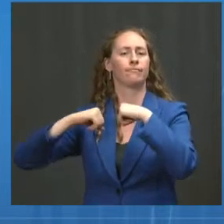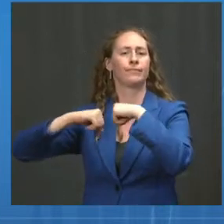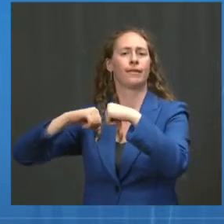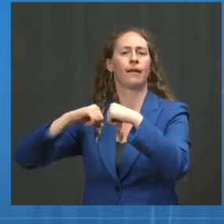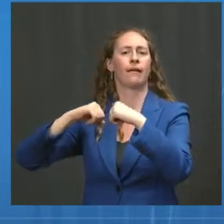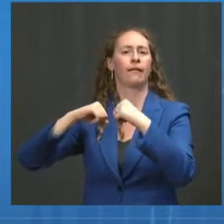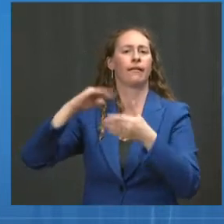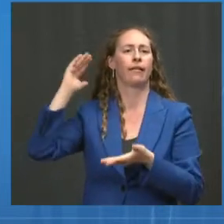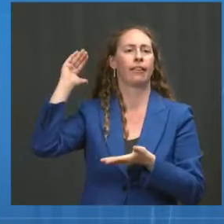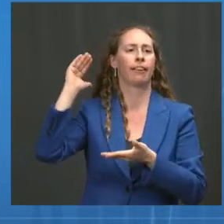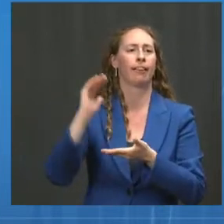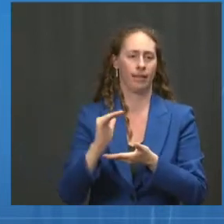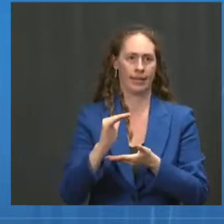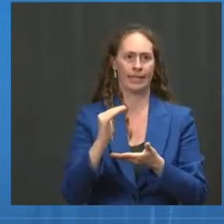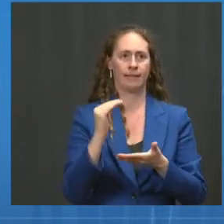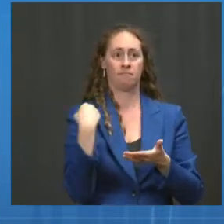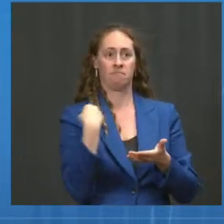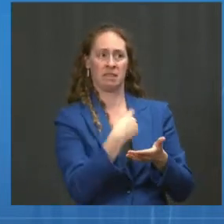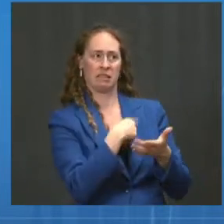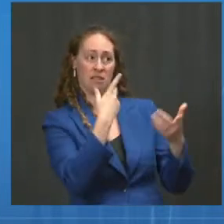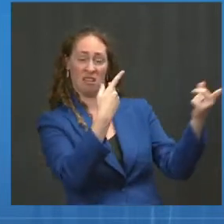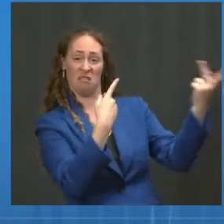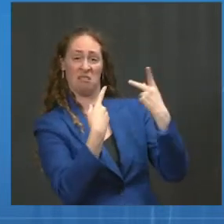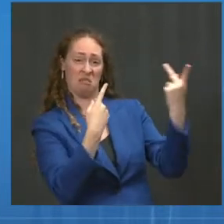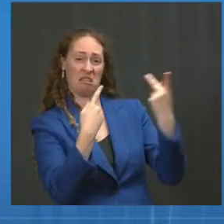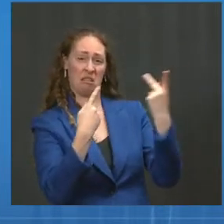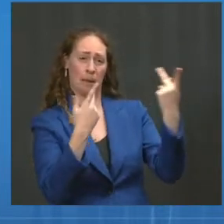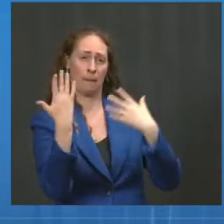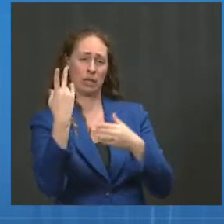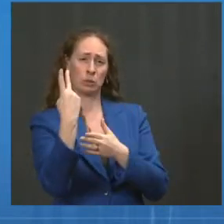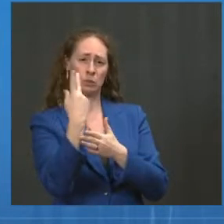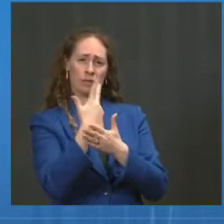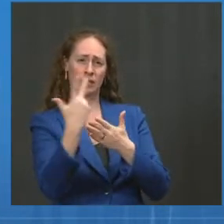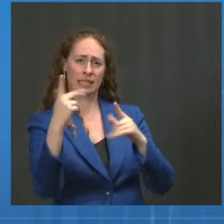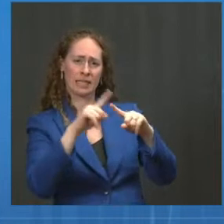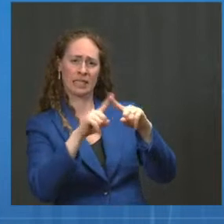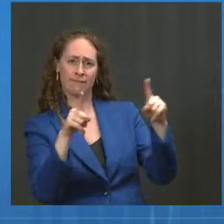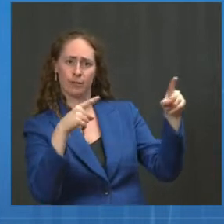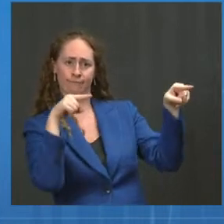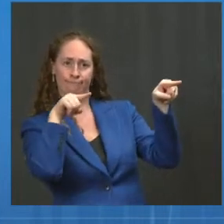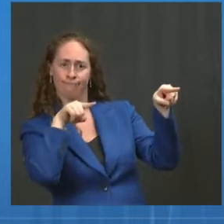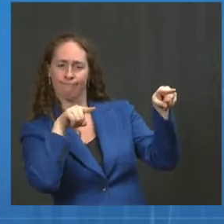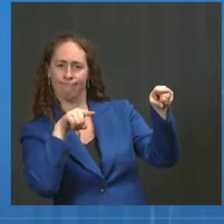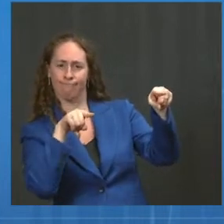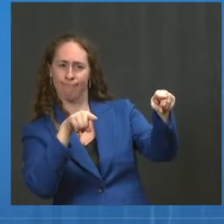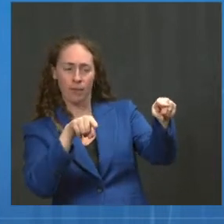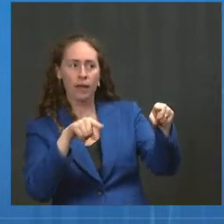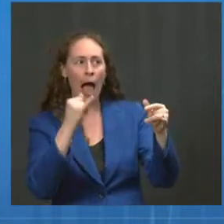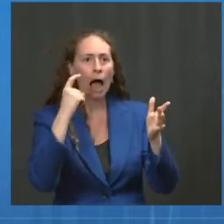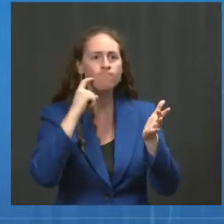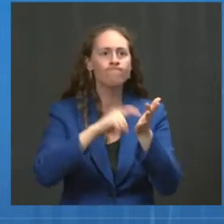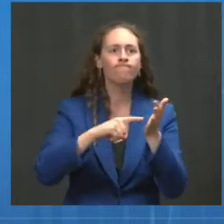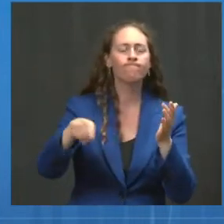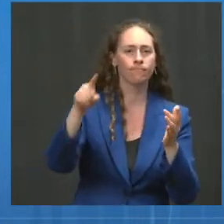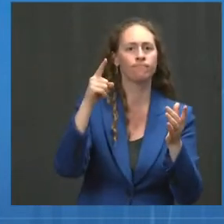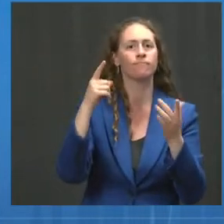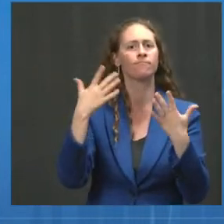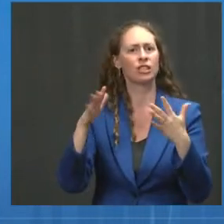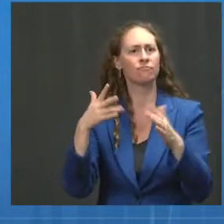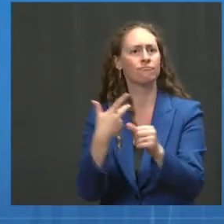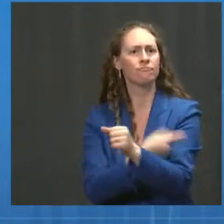of Delta variant some breakthroughs that are occurring and decreased vaccine effectiveness that is occurring in the context of infection.